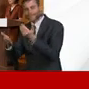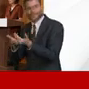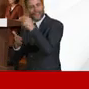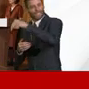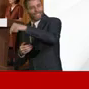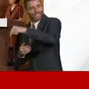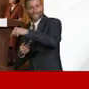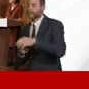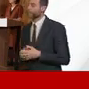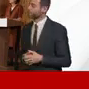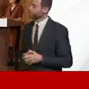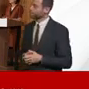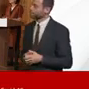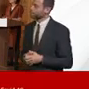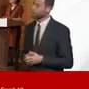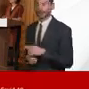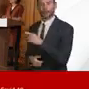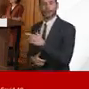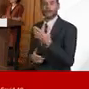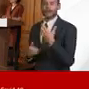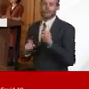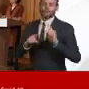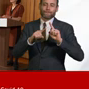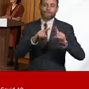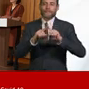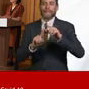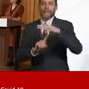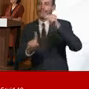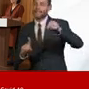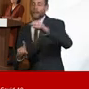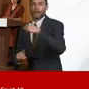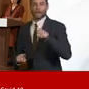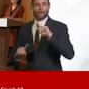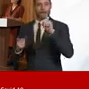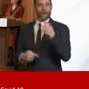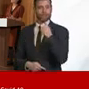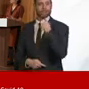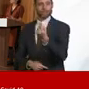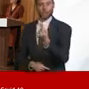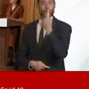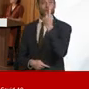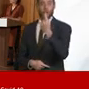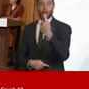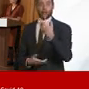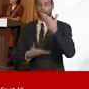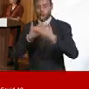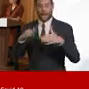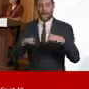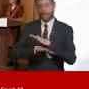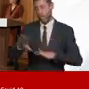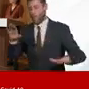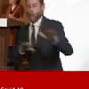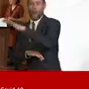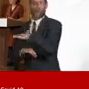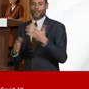an issue particularly about specific environments we cannot individually cover every single scenario whether it be in the workplace or whether it be in the